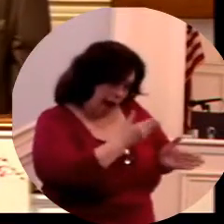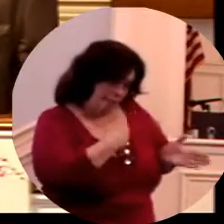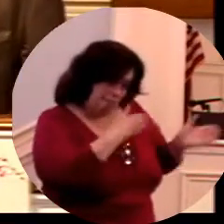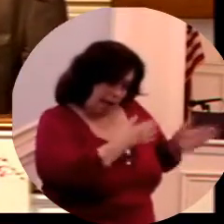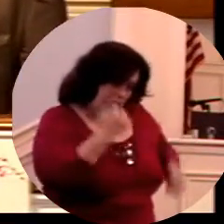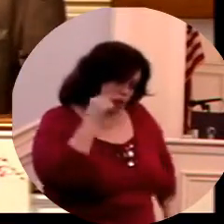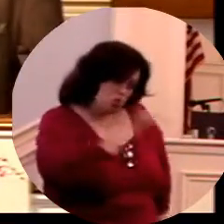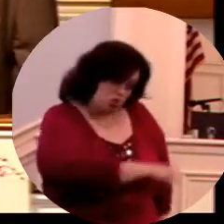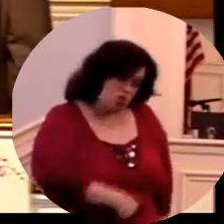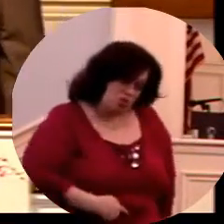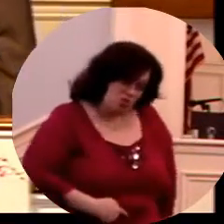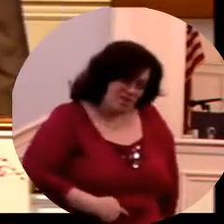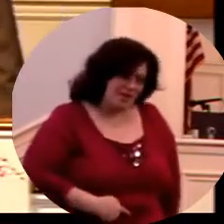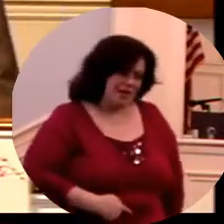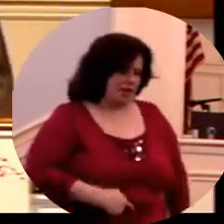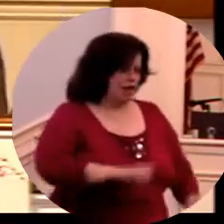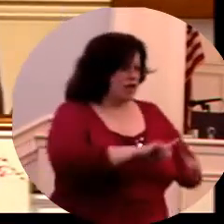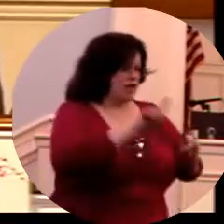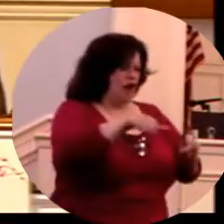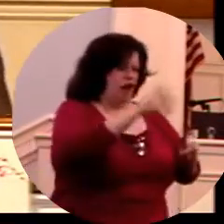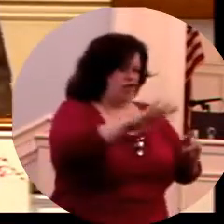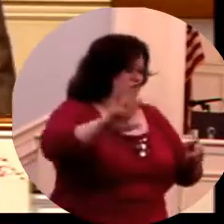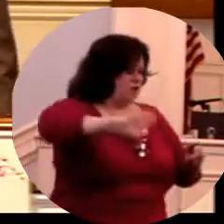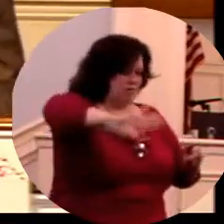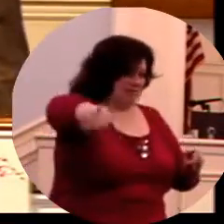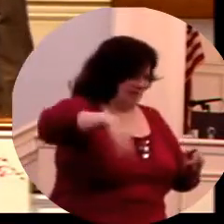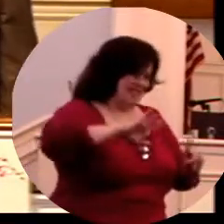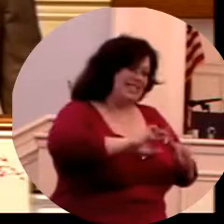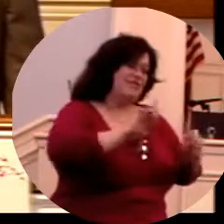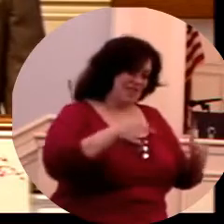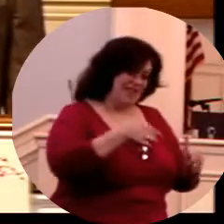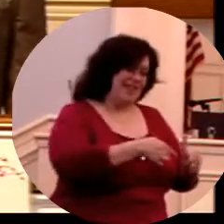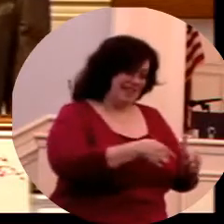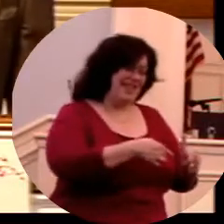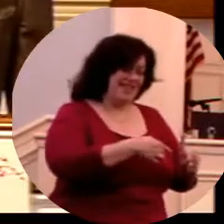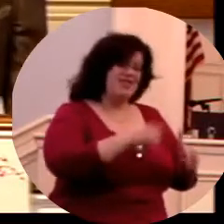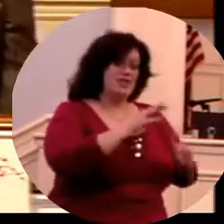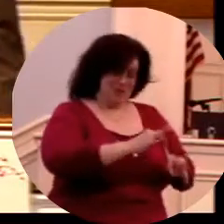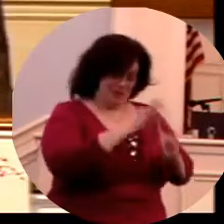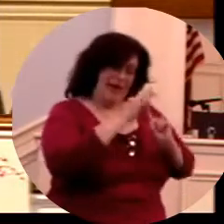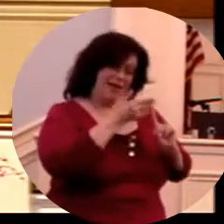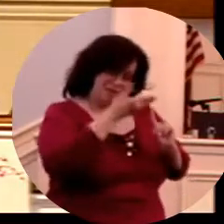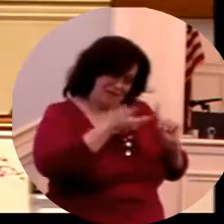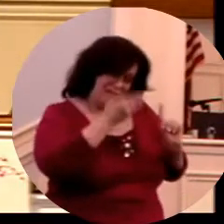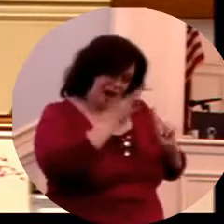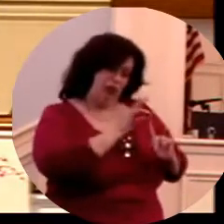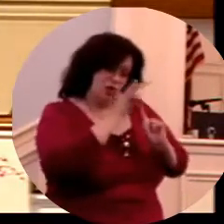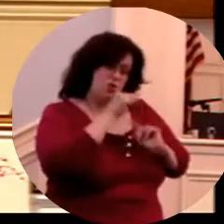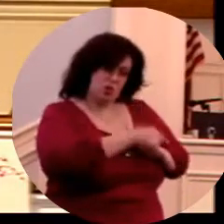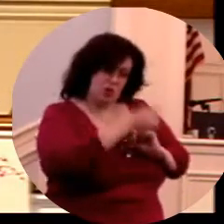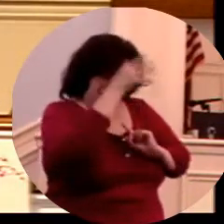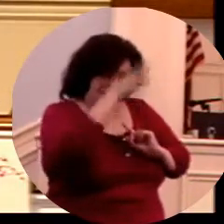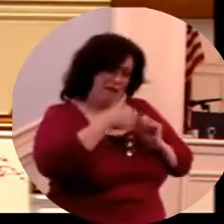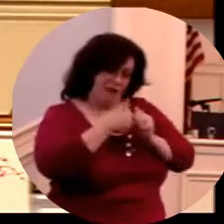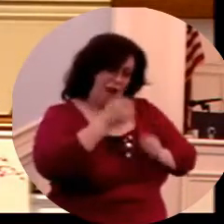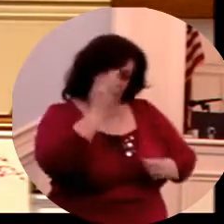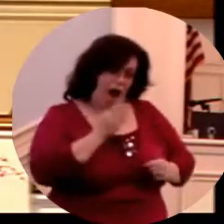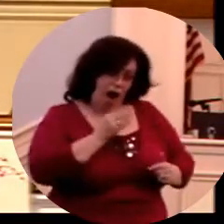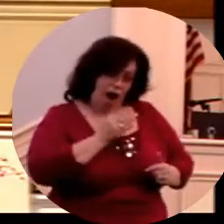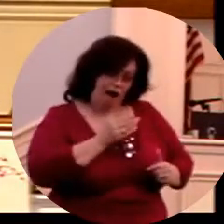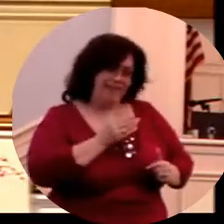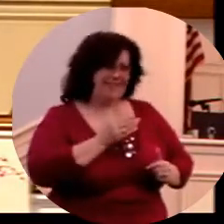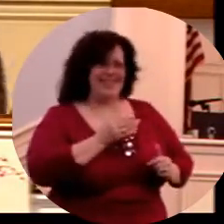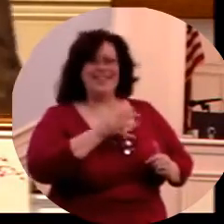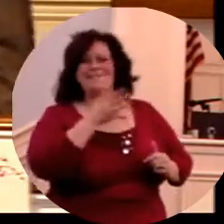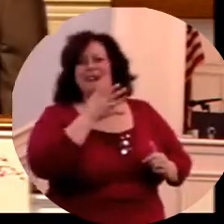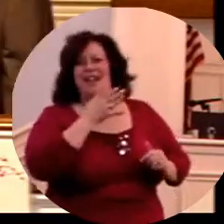God's got a will and purpose for you. You're not like other children. You're not supposed to be out here in all this worldly stuff. God wants you to be a man